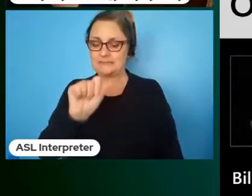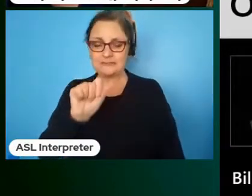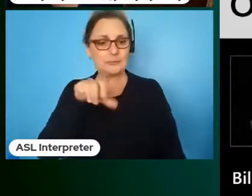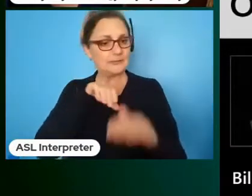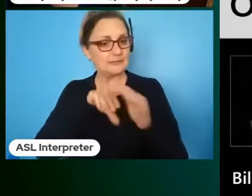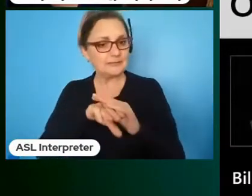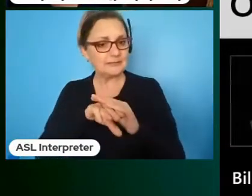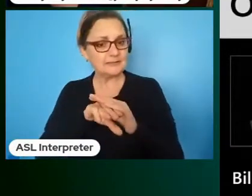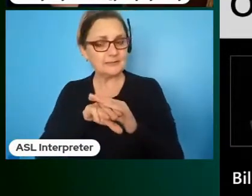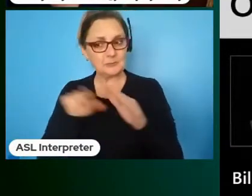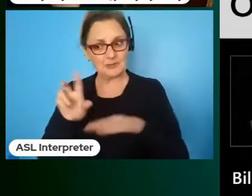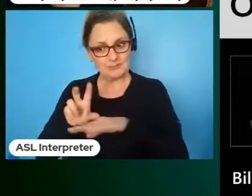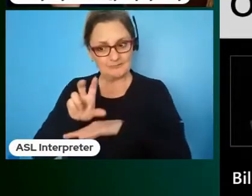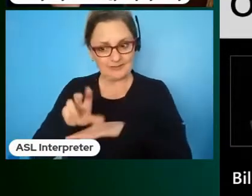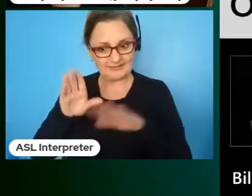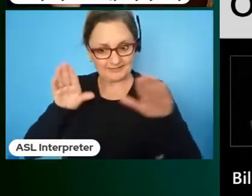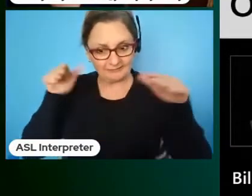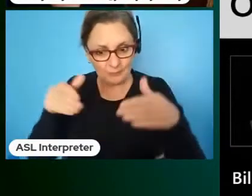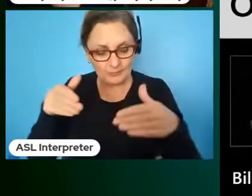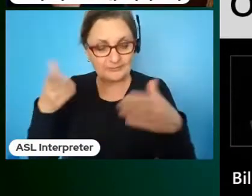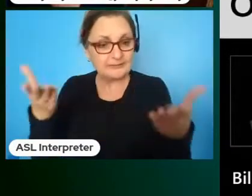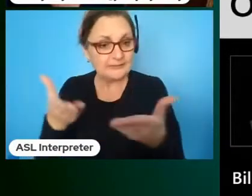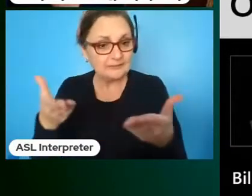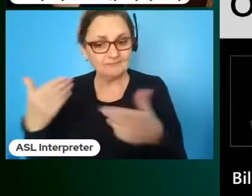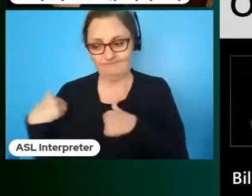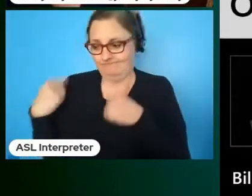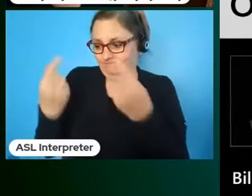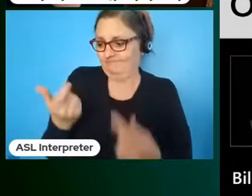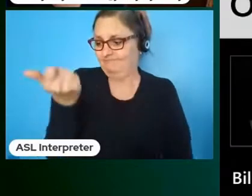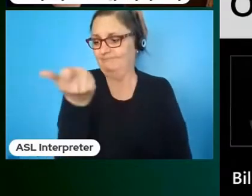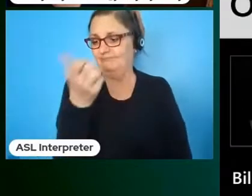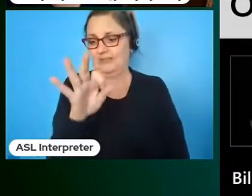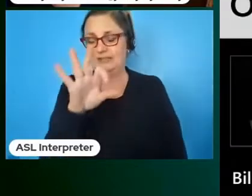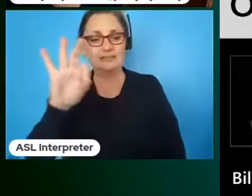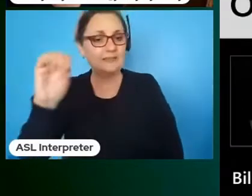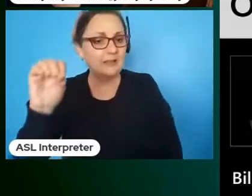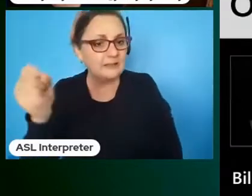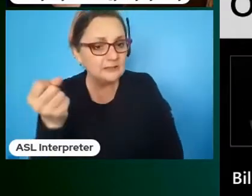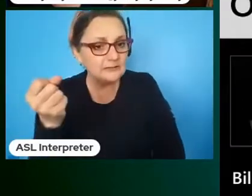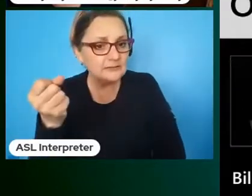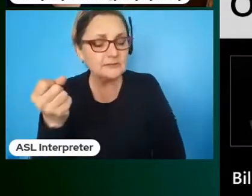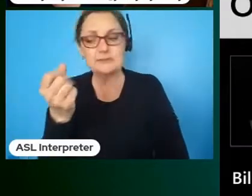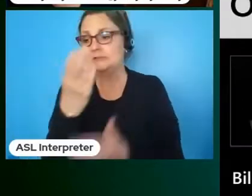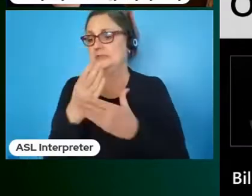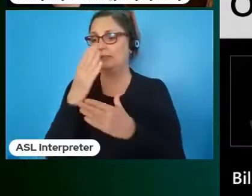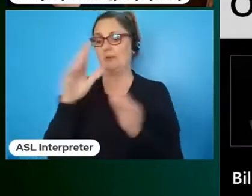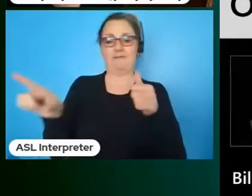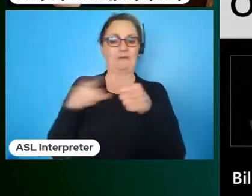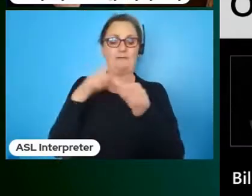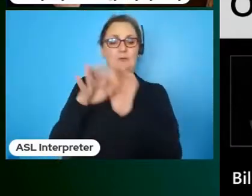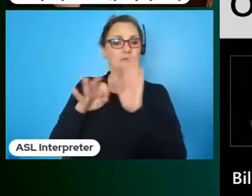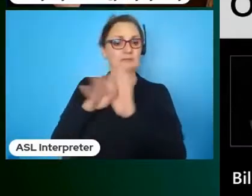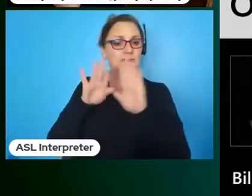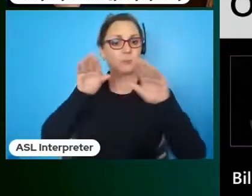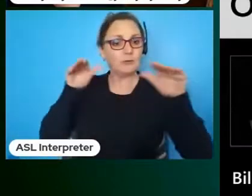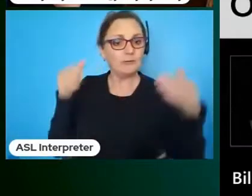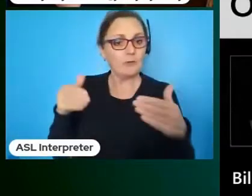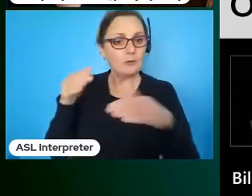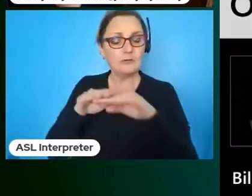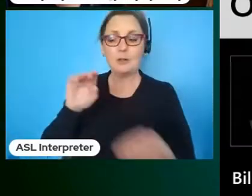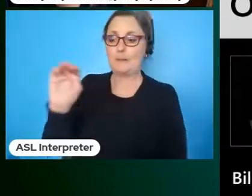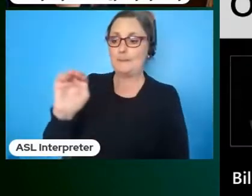here since the 1990s some of our first features were actually tailored to people with mobility uh some of you will